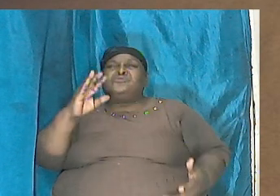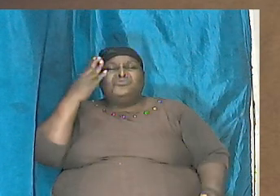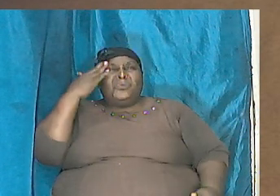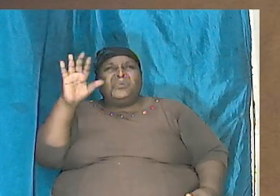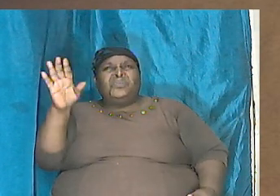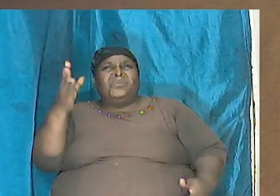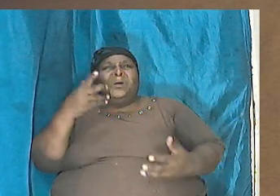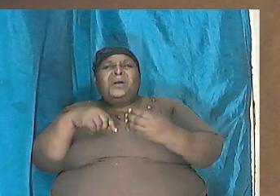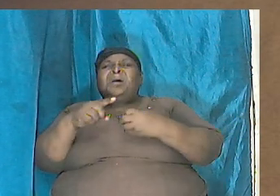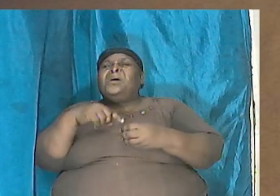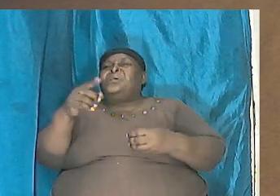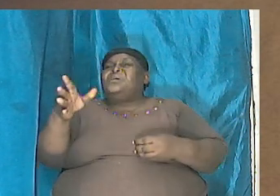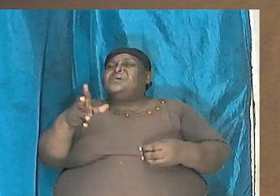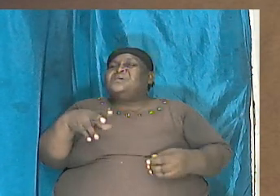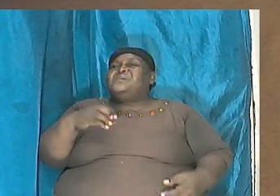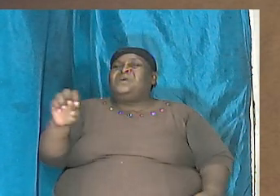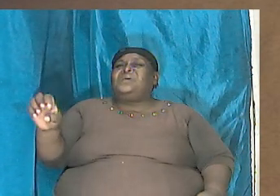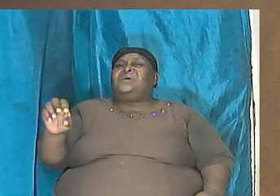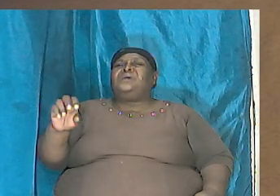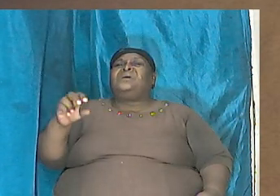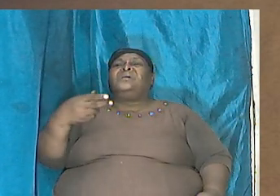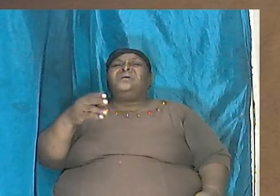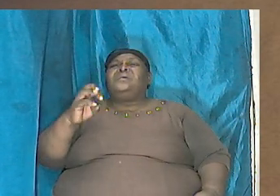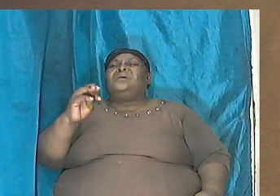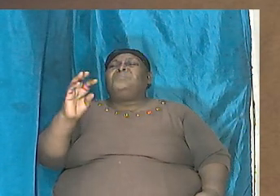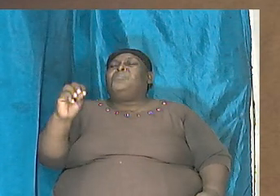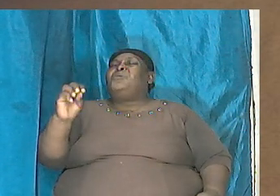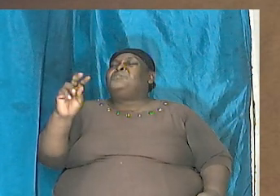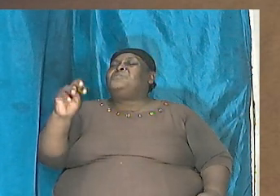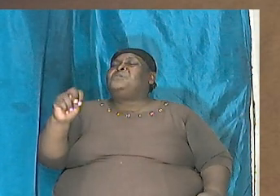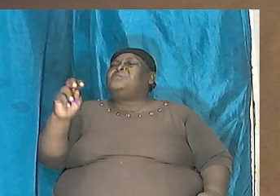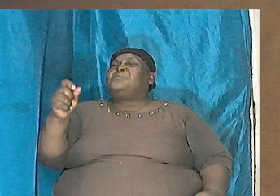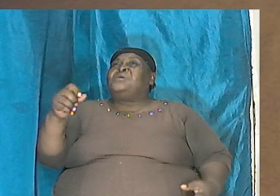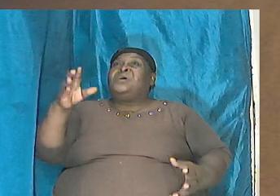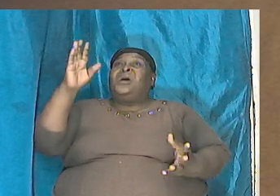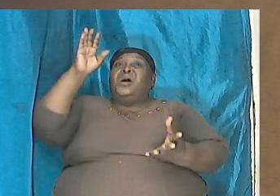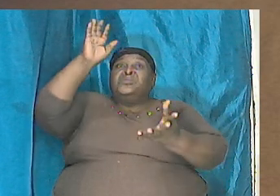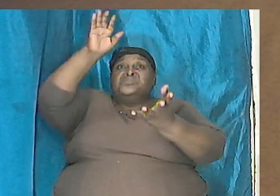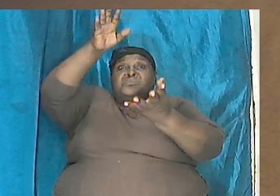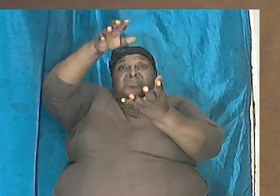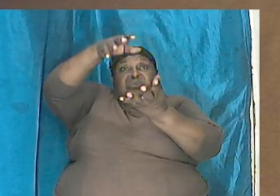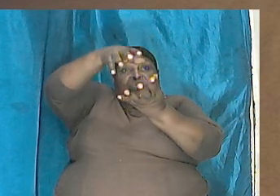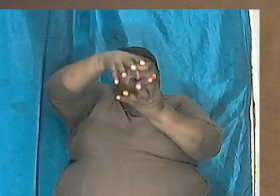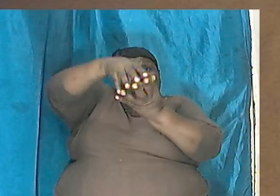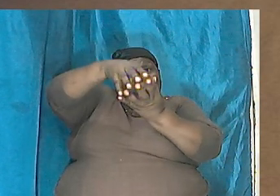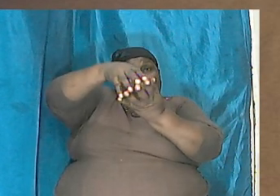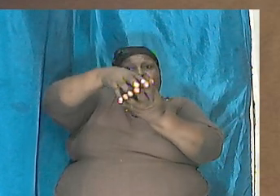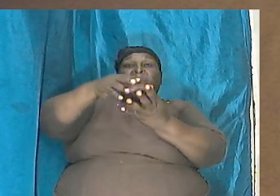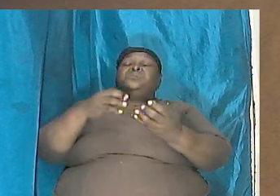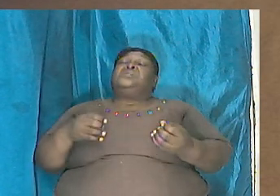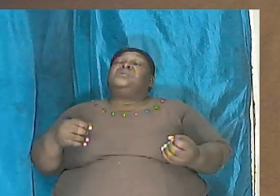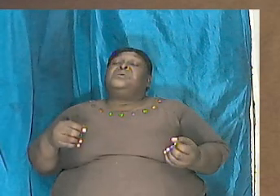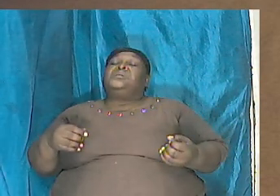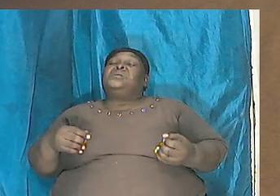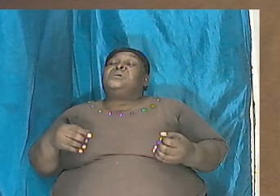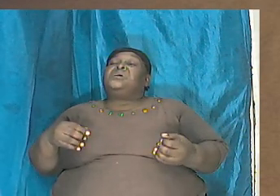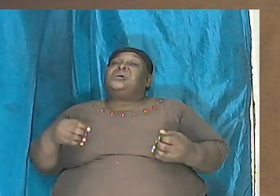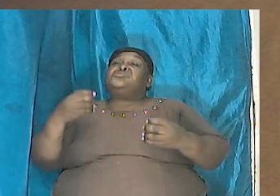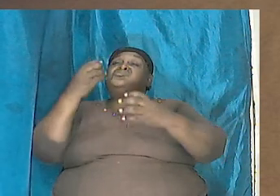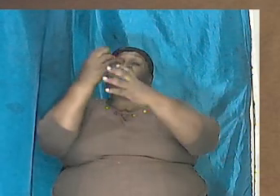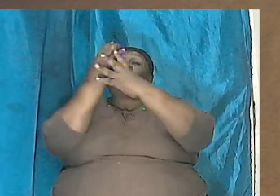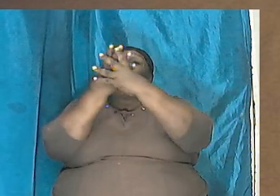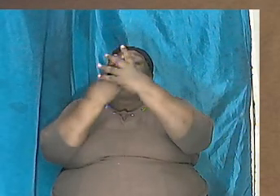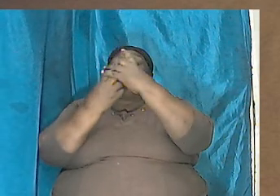the behemoth the dragon that can swallow up it is